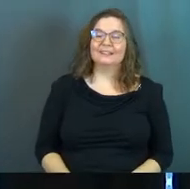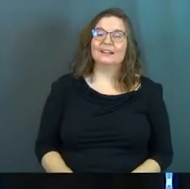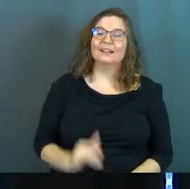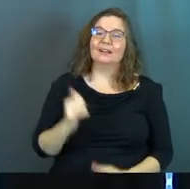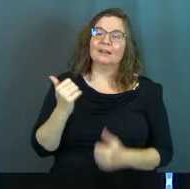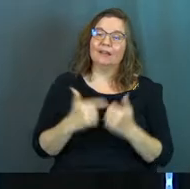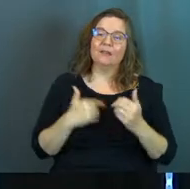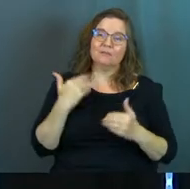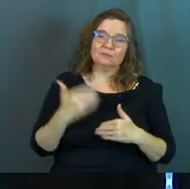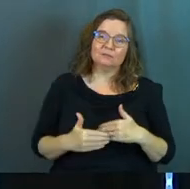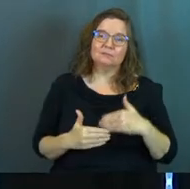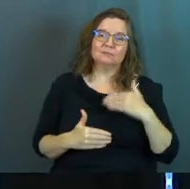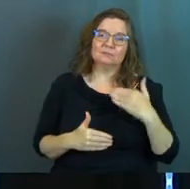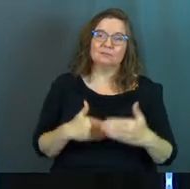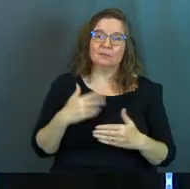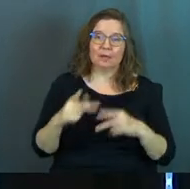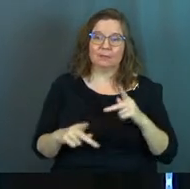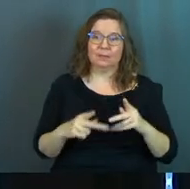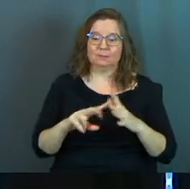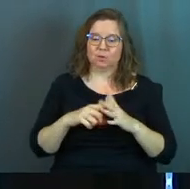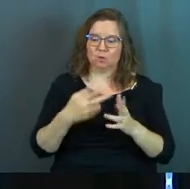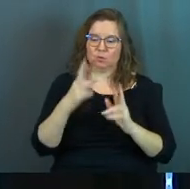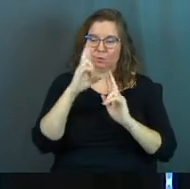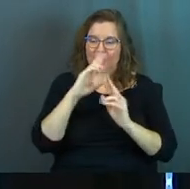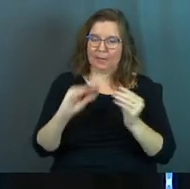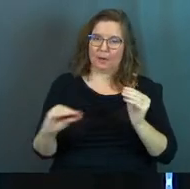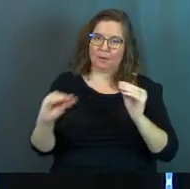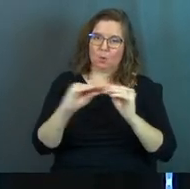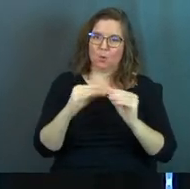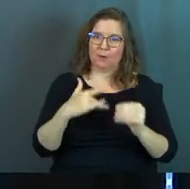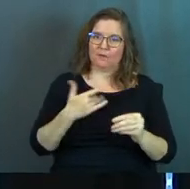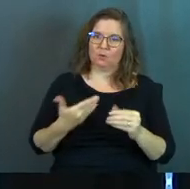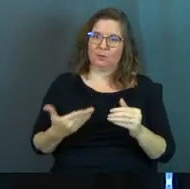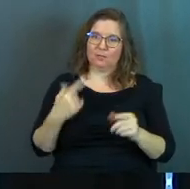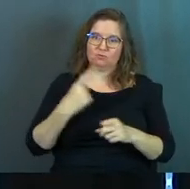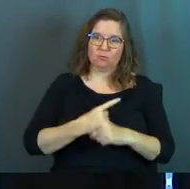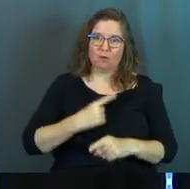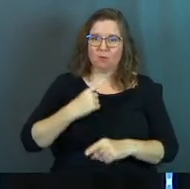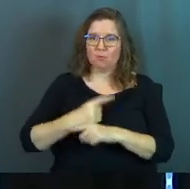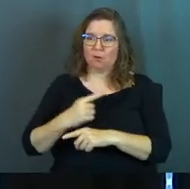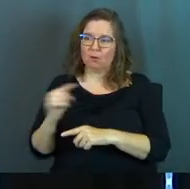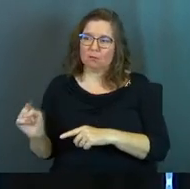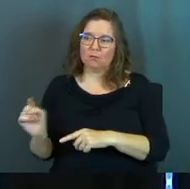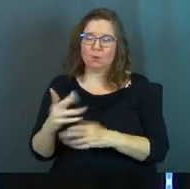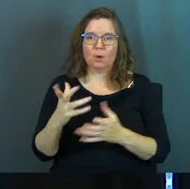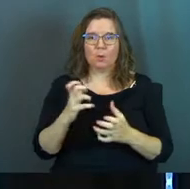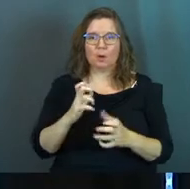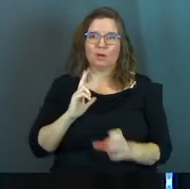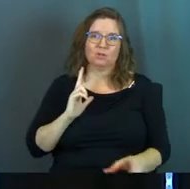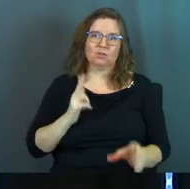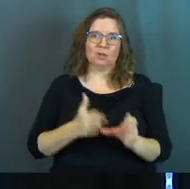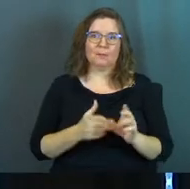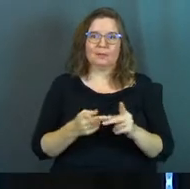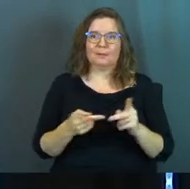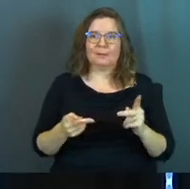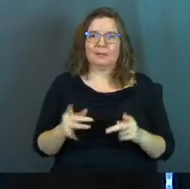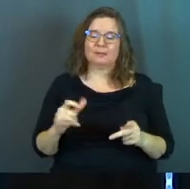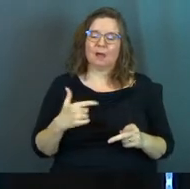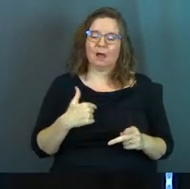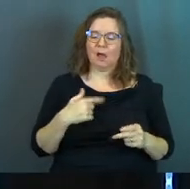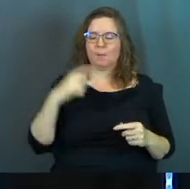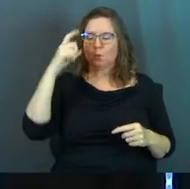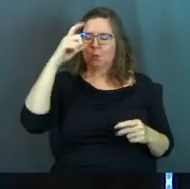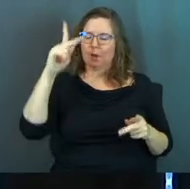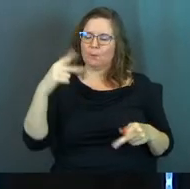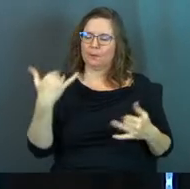It's like every step of the way as people start to respect us more, we get a few things right here and there. We want to jump into this place of like,